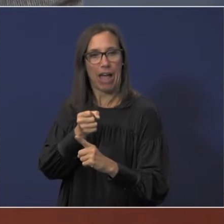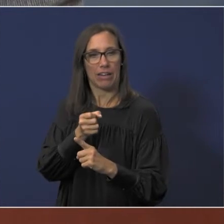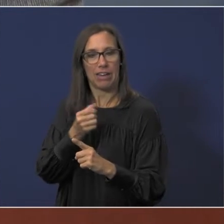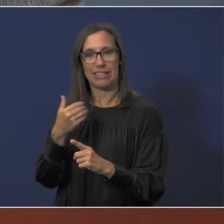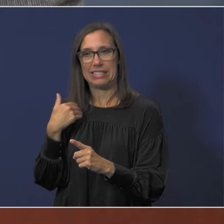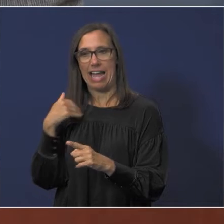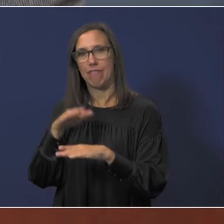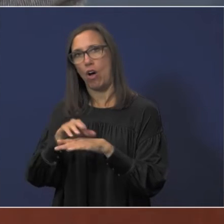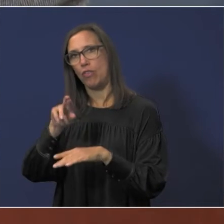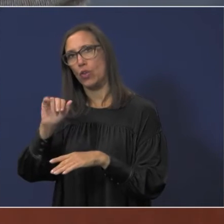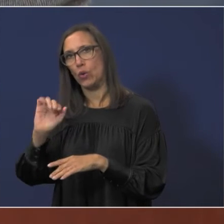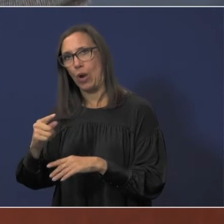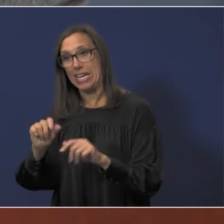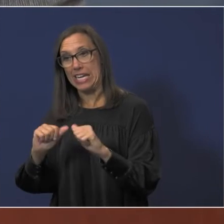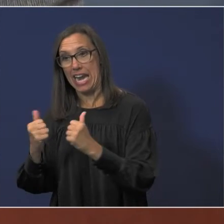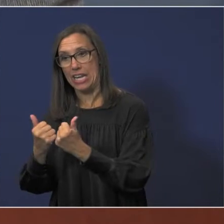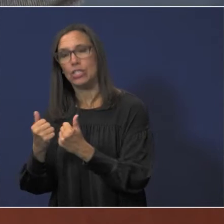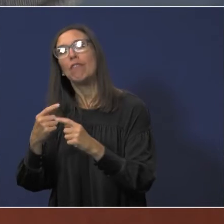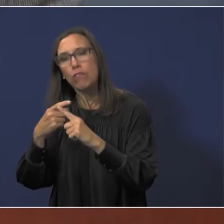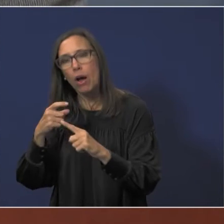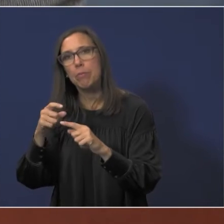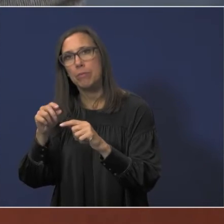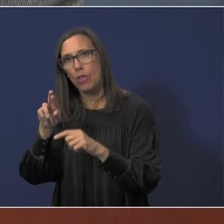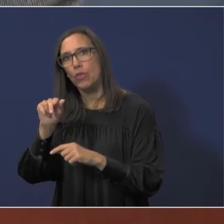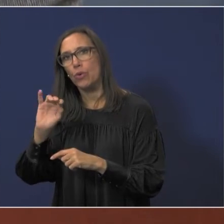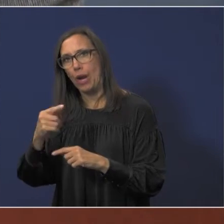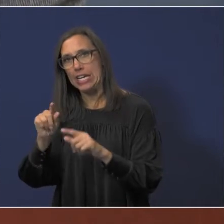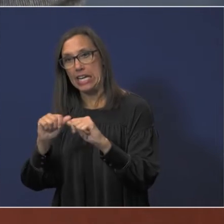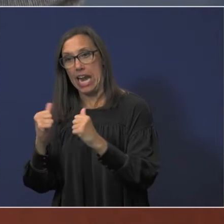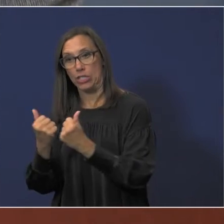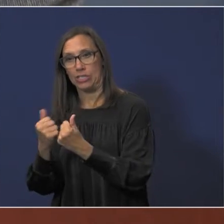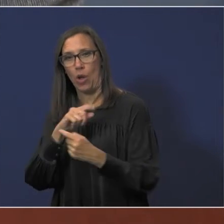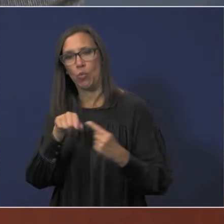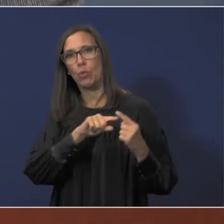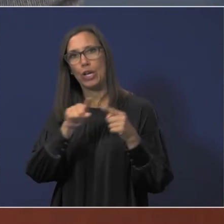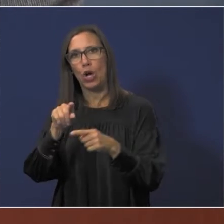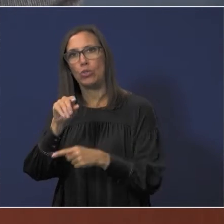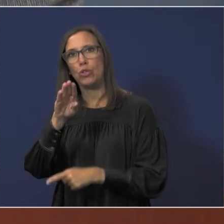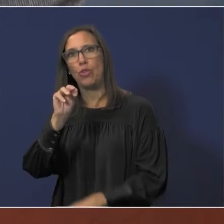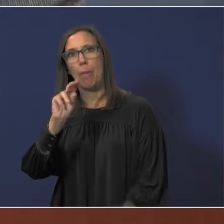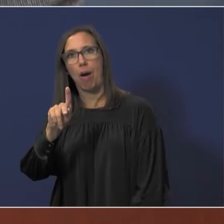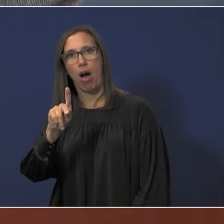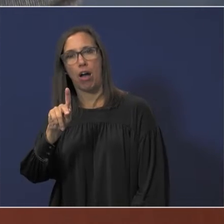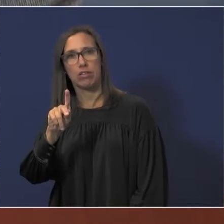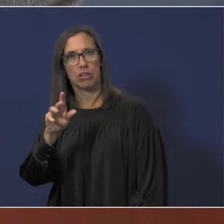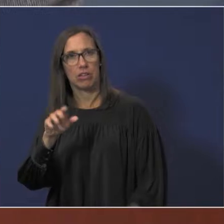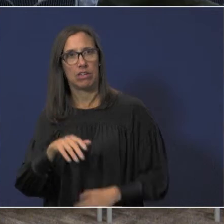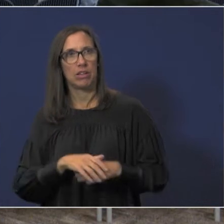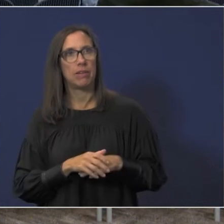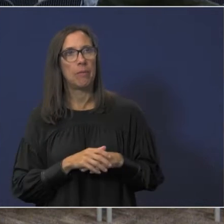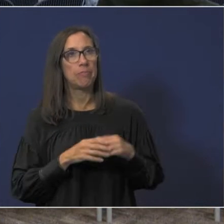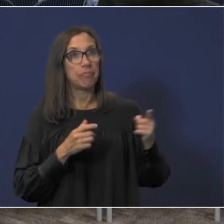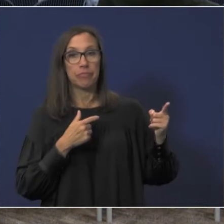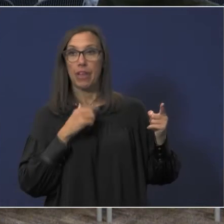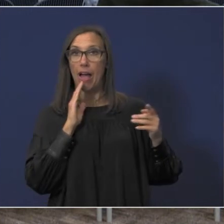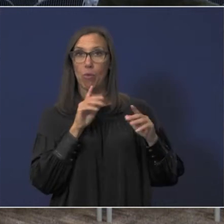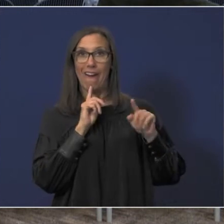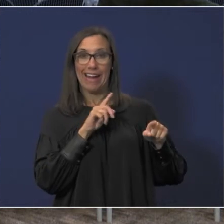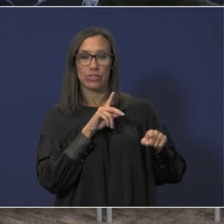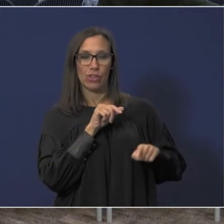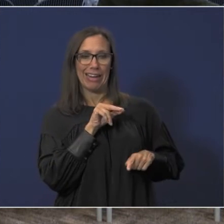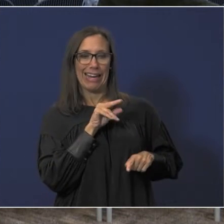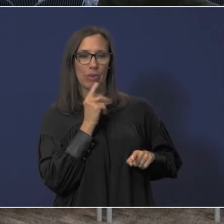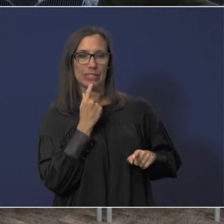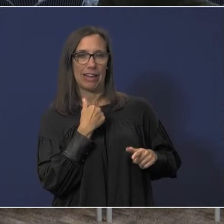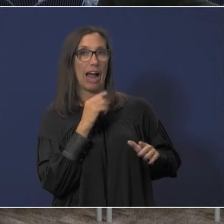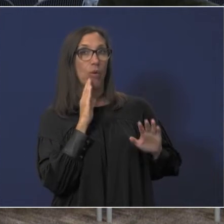agency from the rating agencies when we when we go to the bond market mr jackson i'll take that question uh